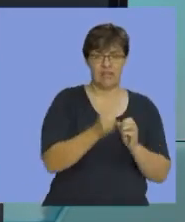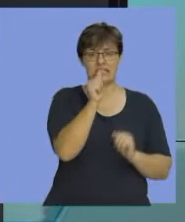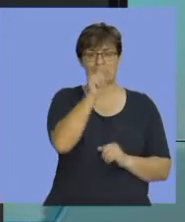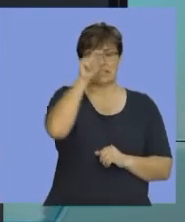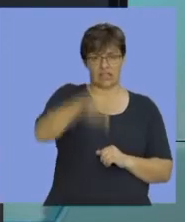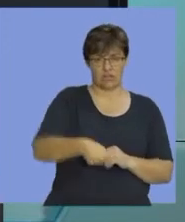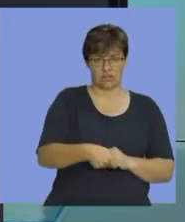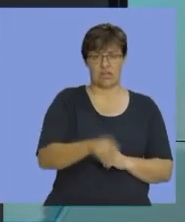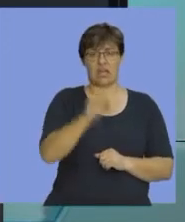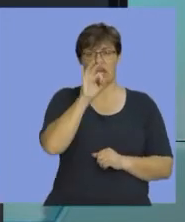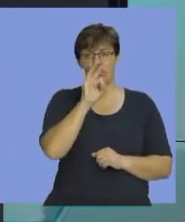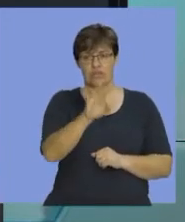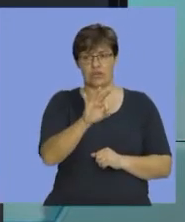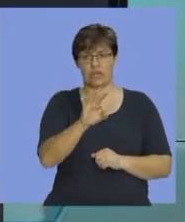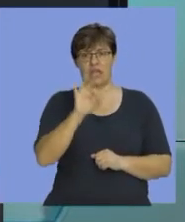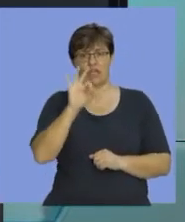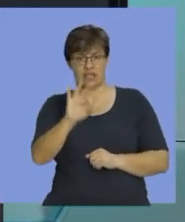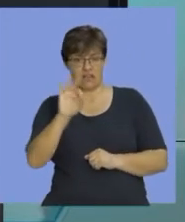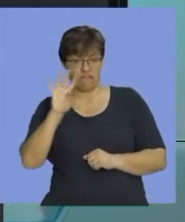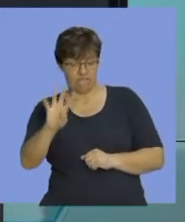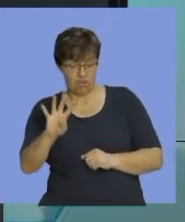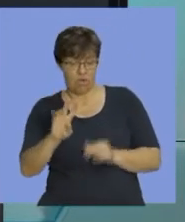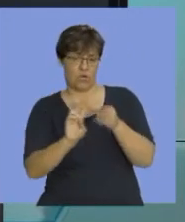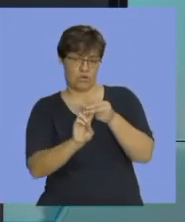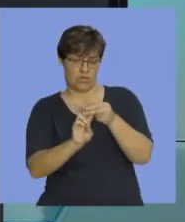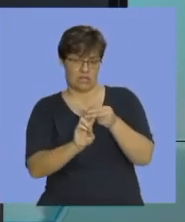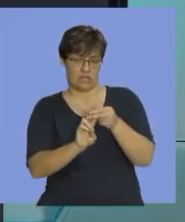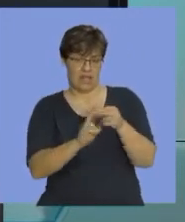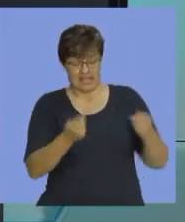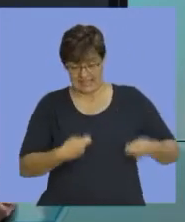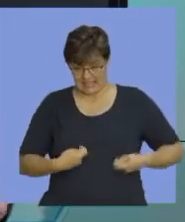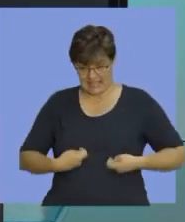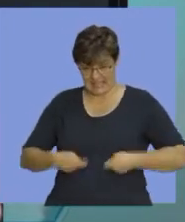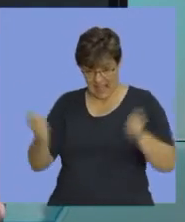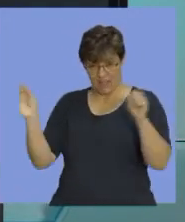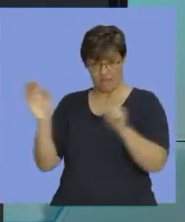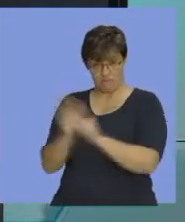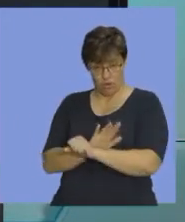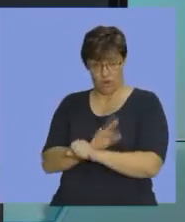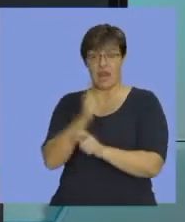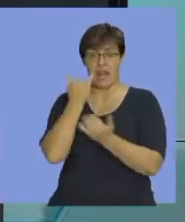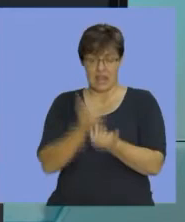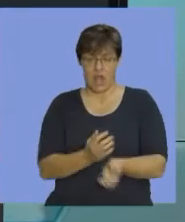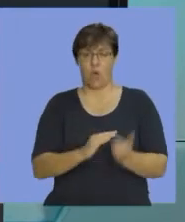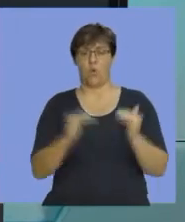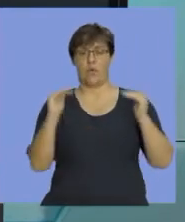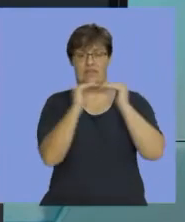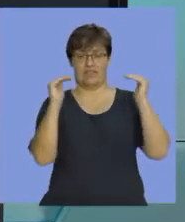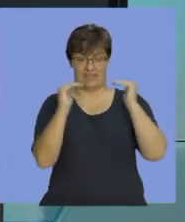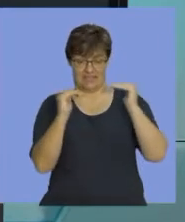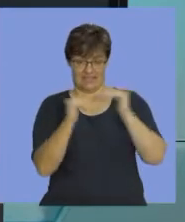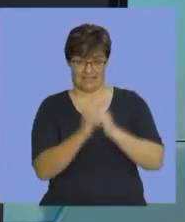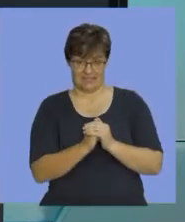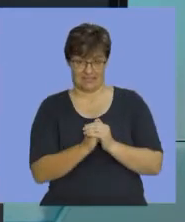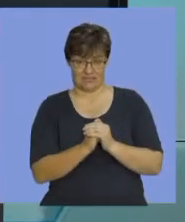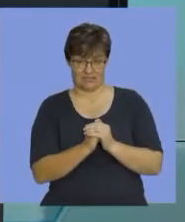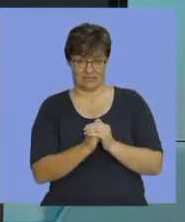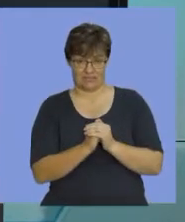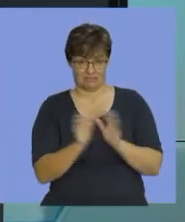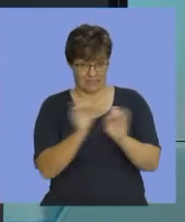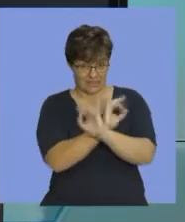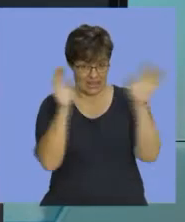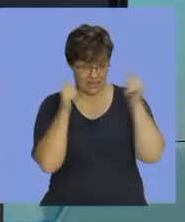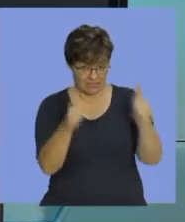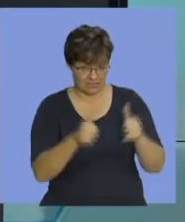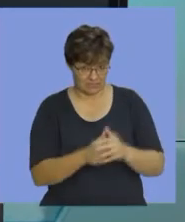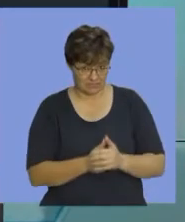,334 units have to be made and sold in order to break even. Clear?